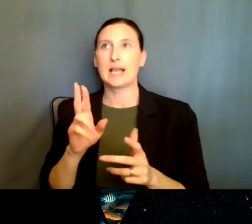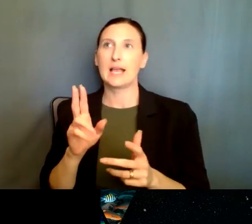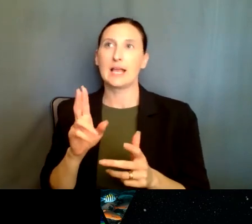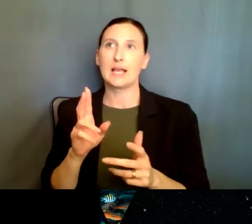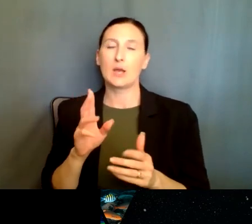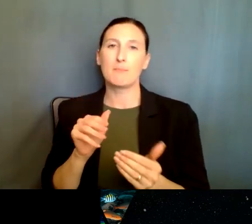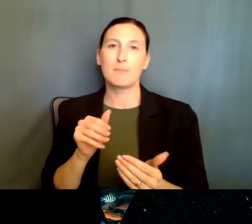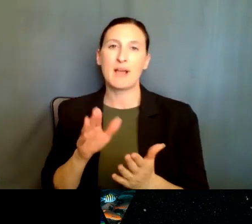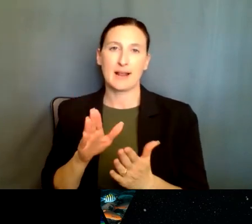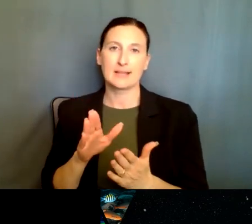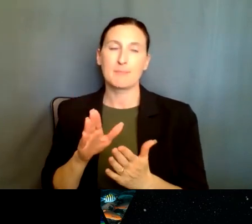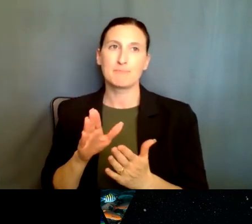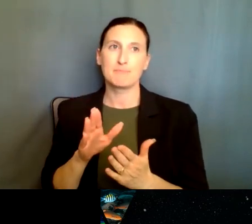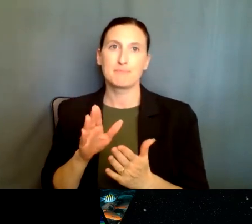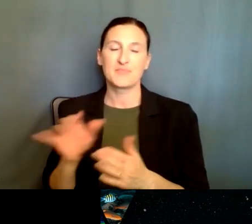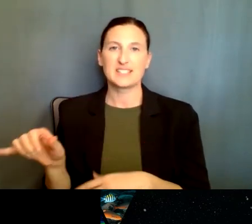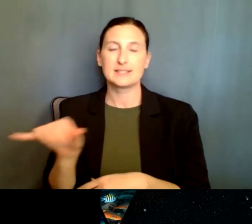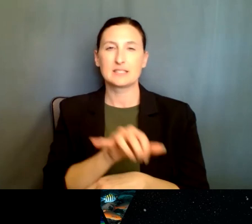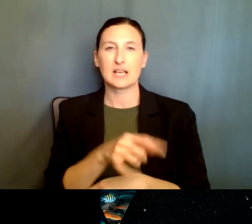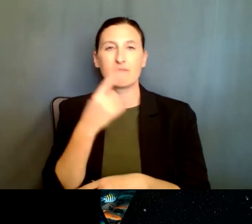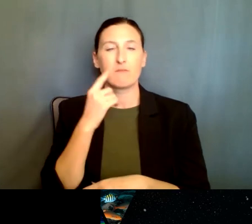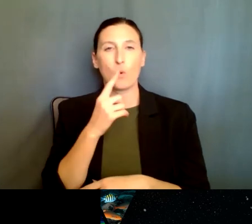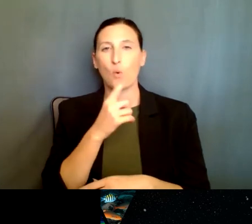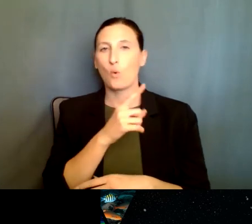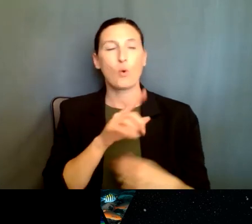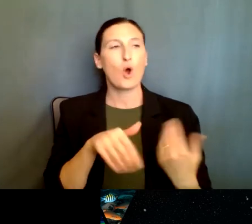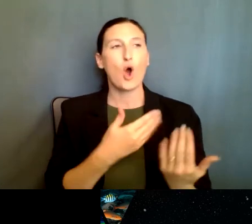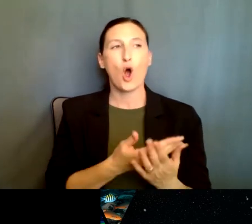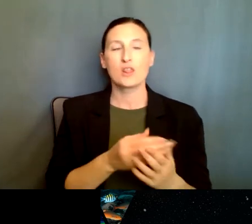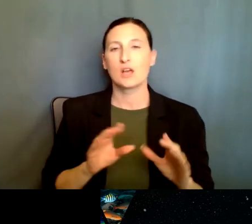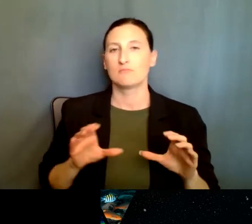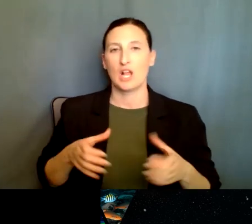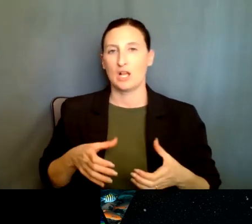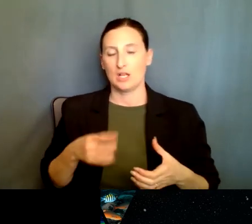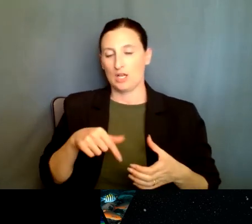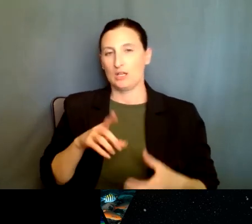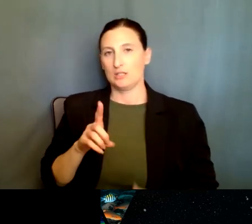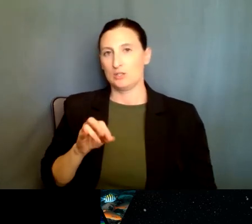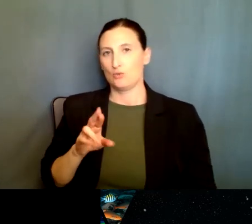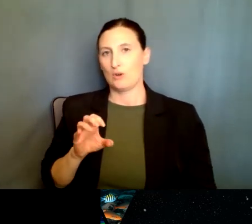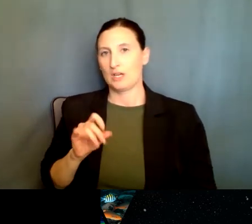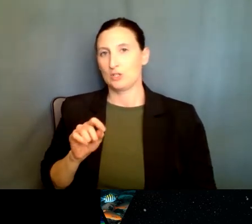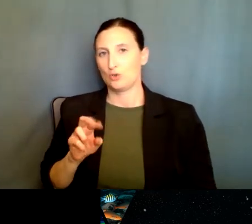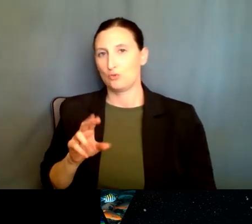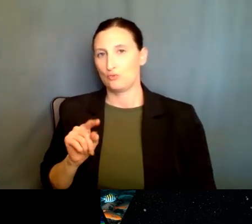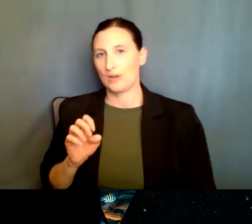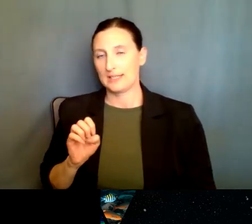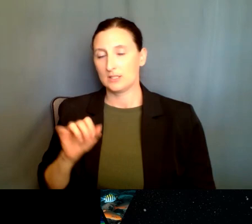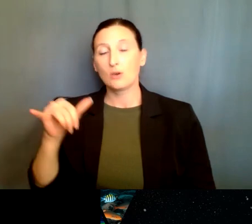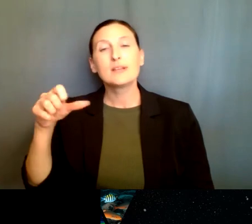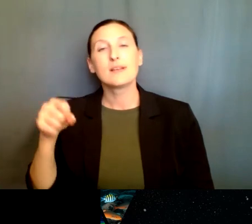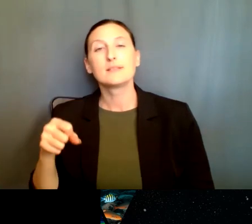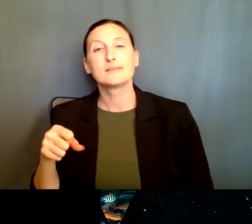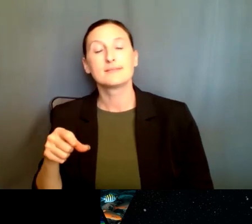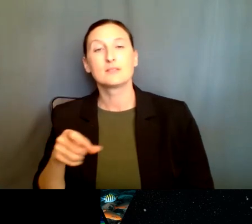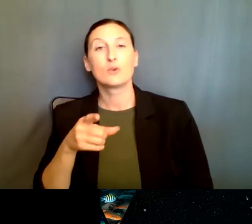um, is the same for the same for the entire director. Right? So yes. so essentially you would, um, you know,